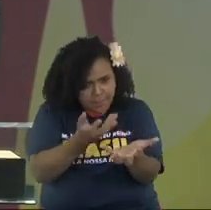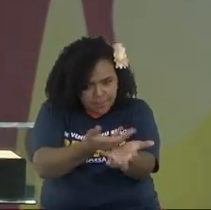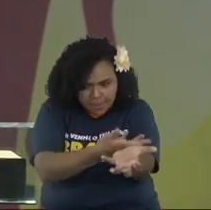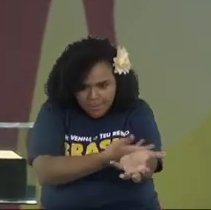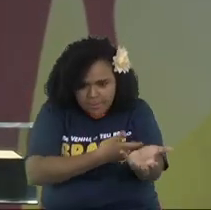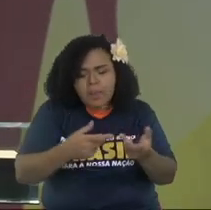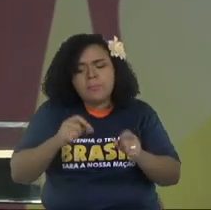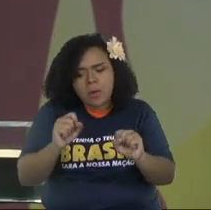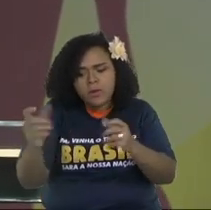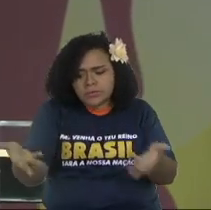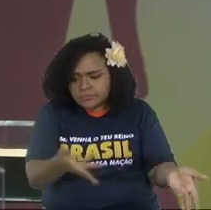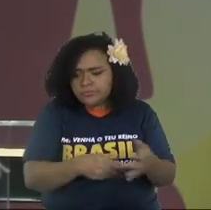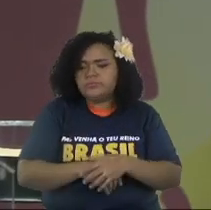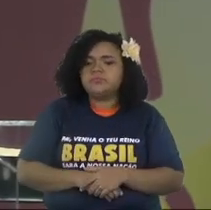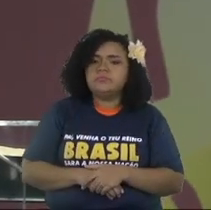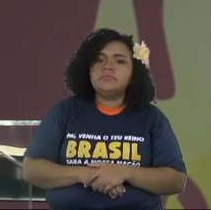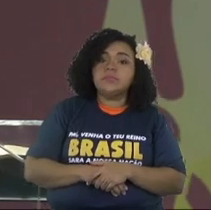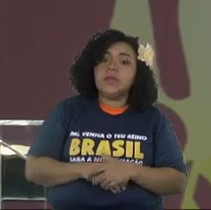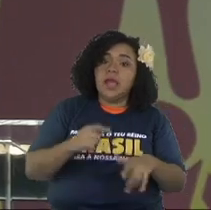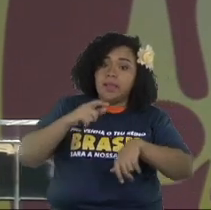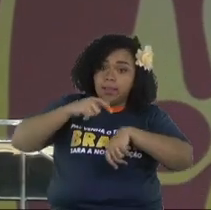machete and stuff and you can break it